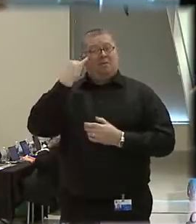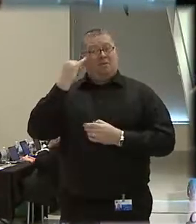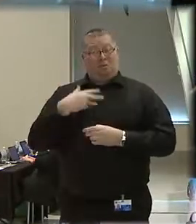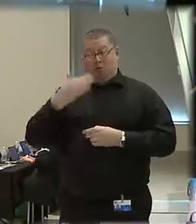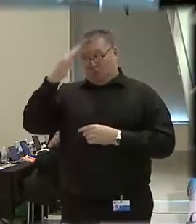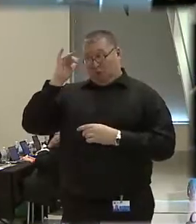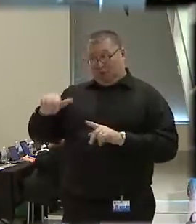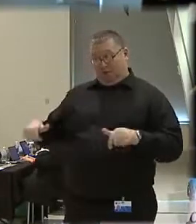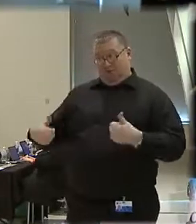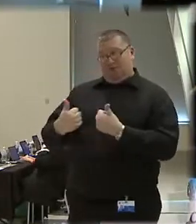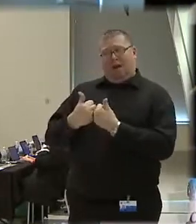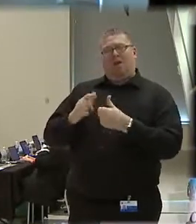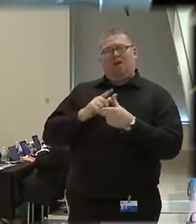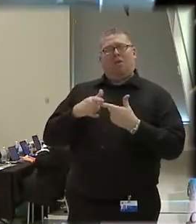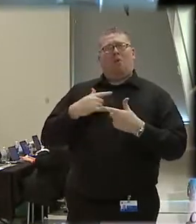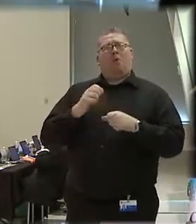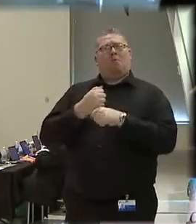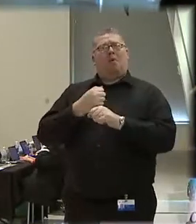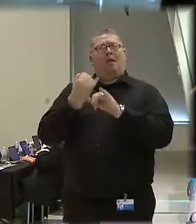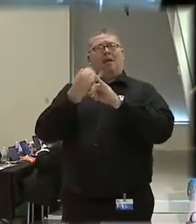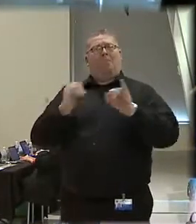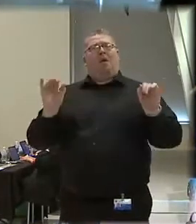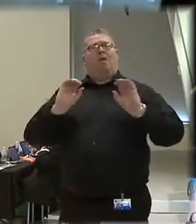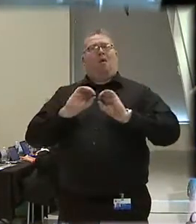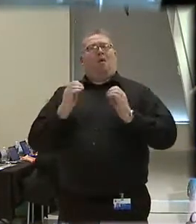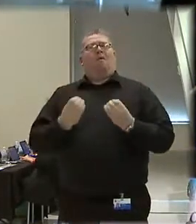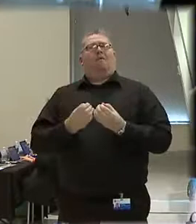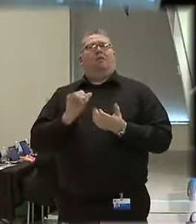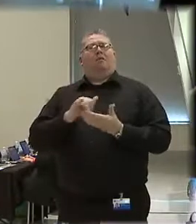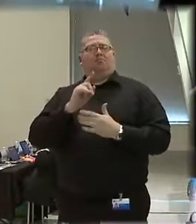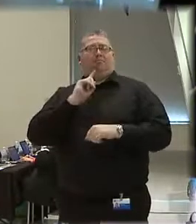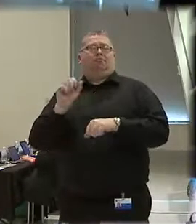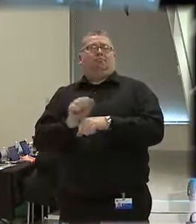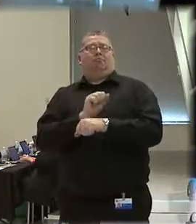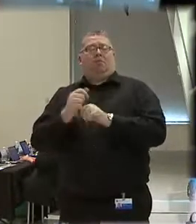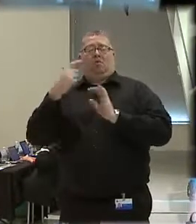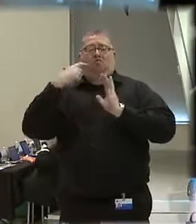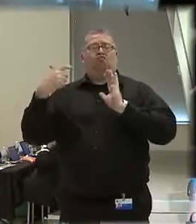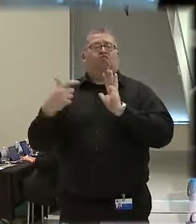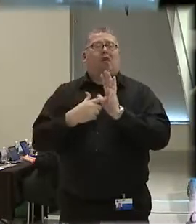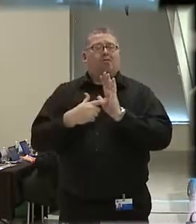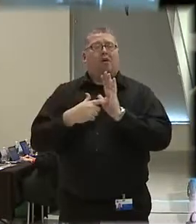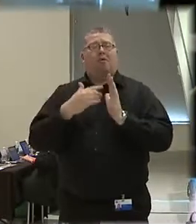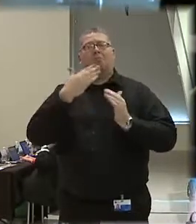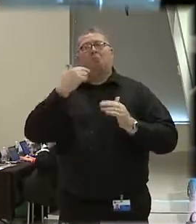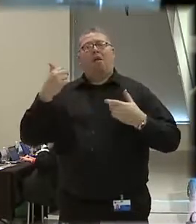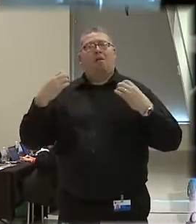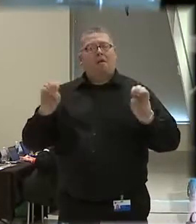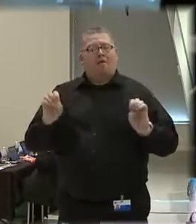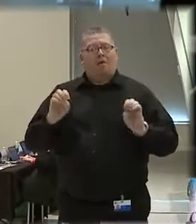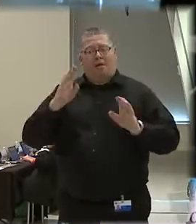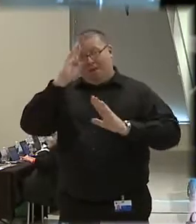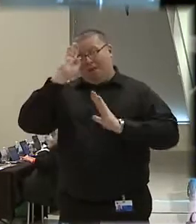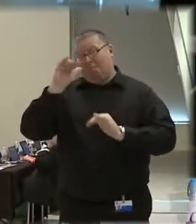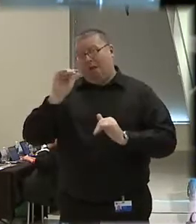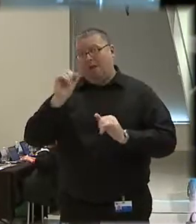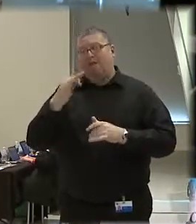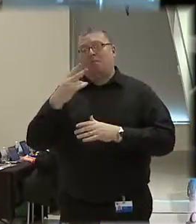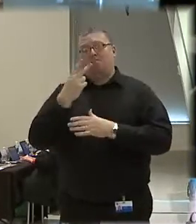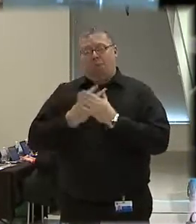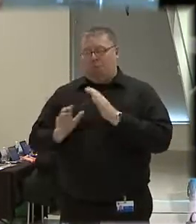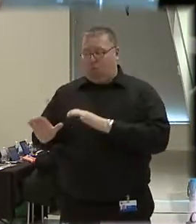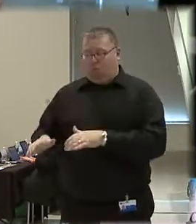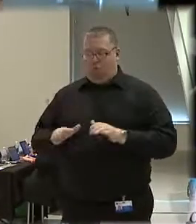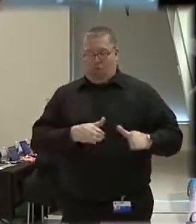are the challenges, why not create an independent office that recognizes the best efforts of expectations of both entities